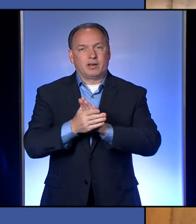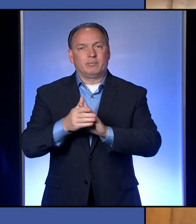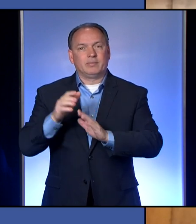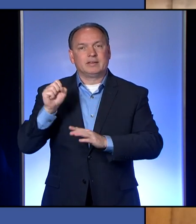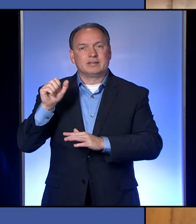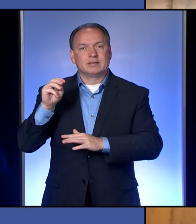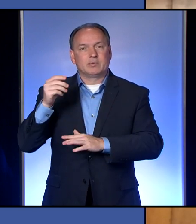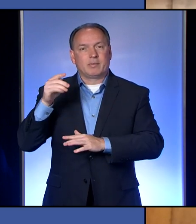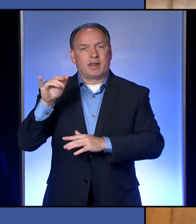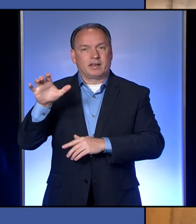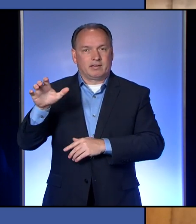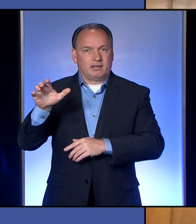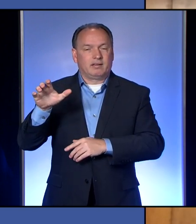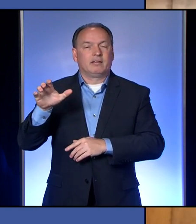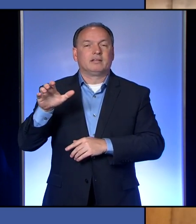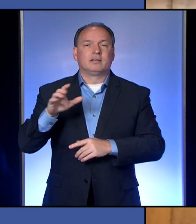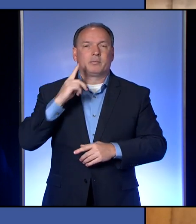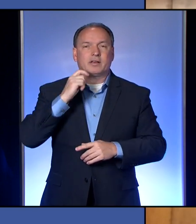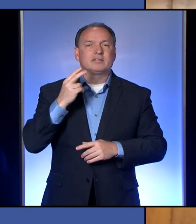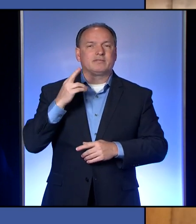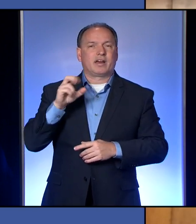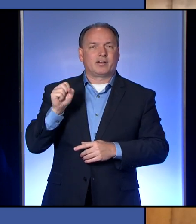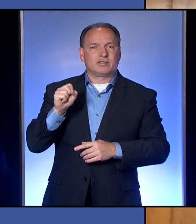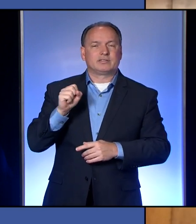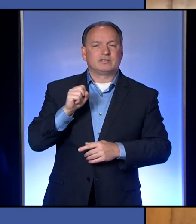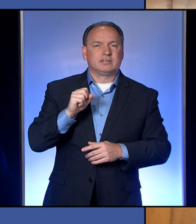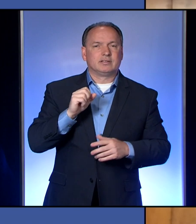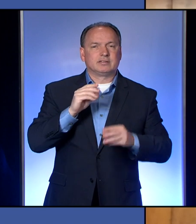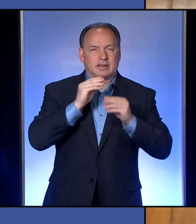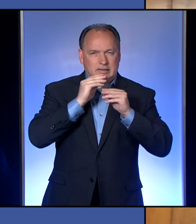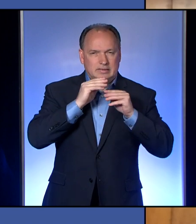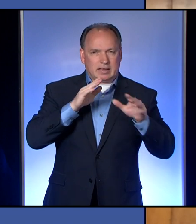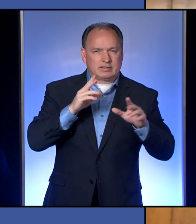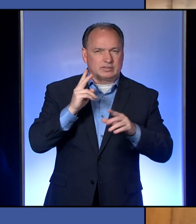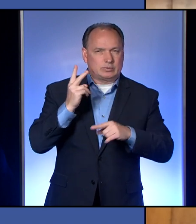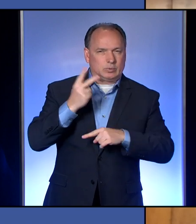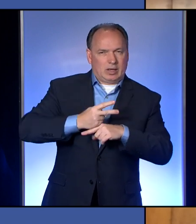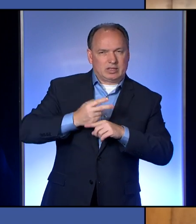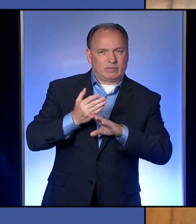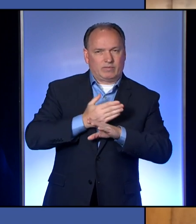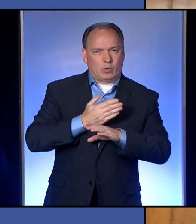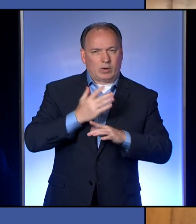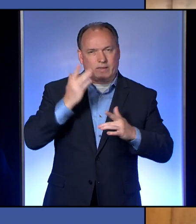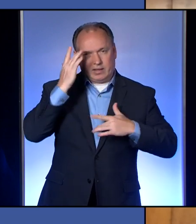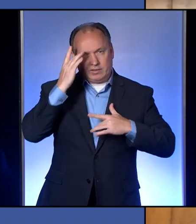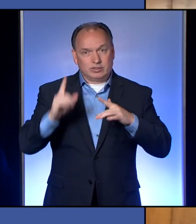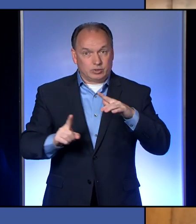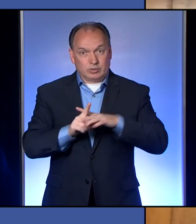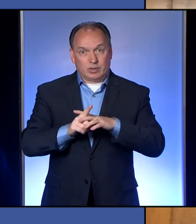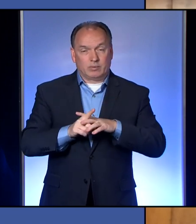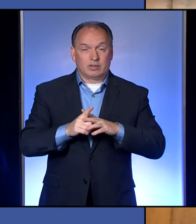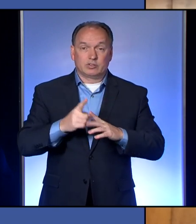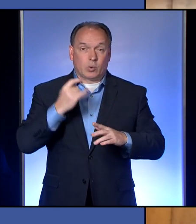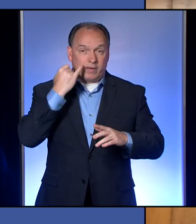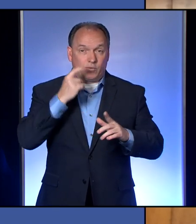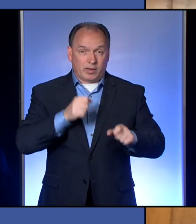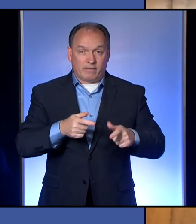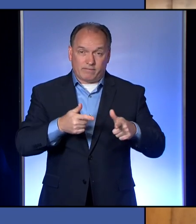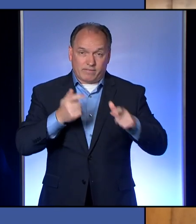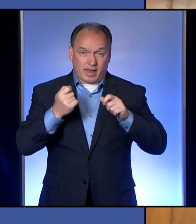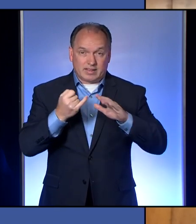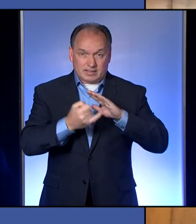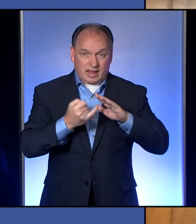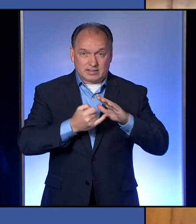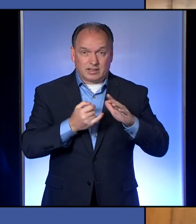contagious a couple of days before the illness shows up. So the faster you can isolate people, the less